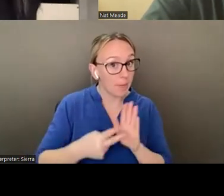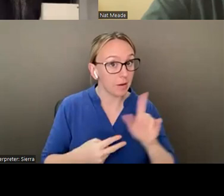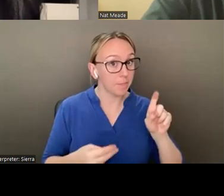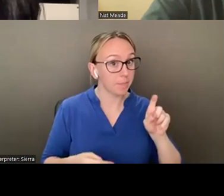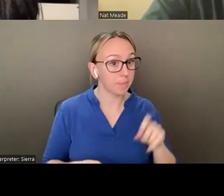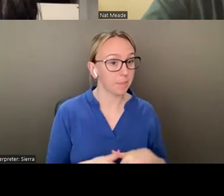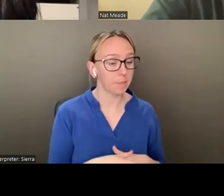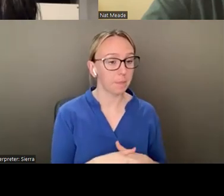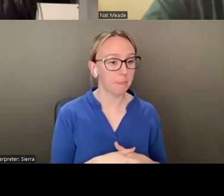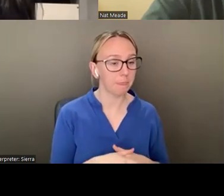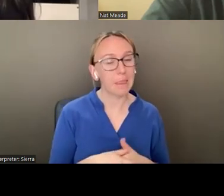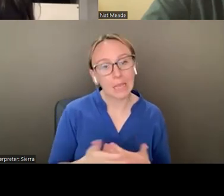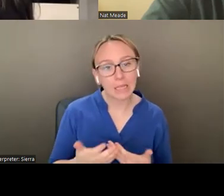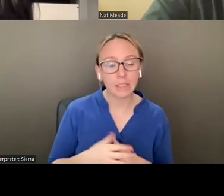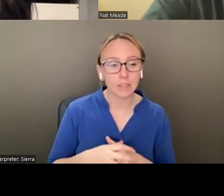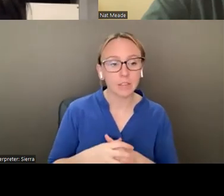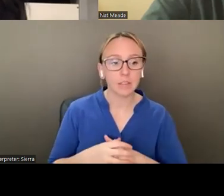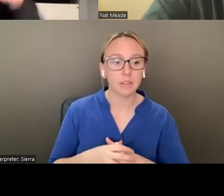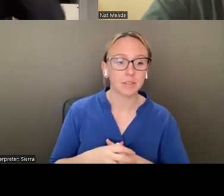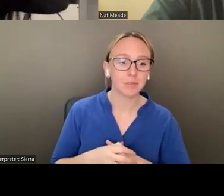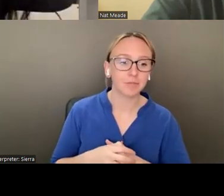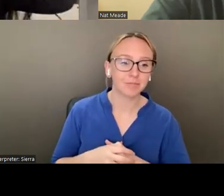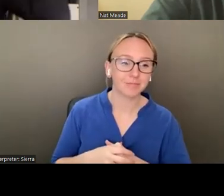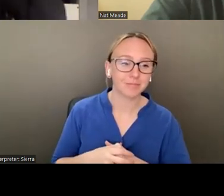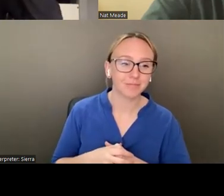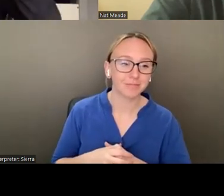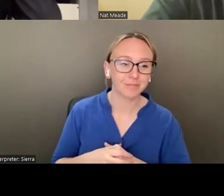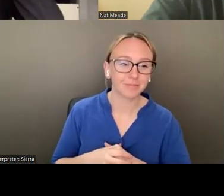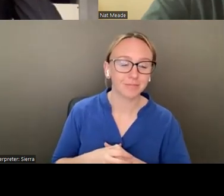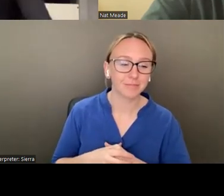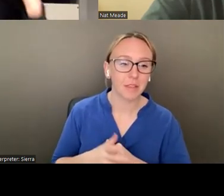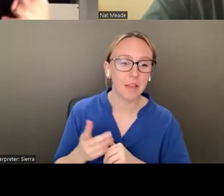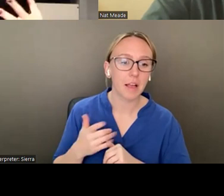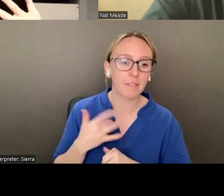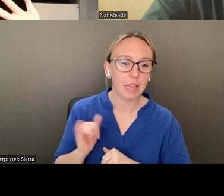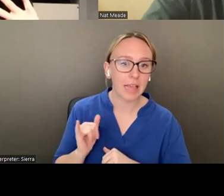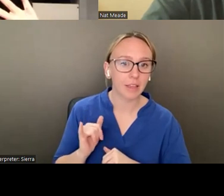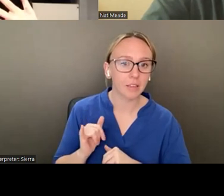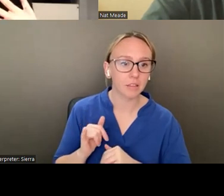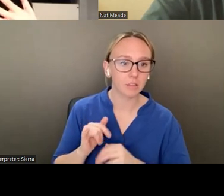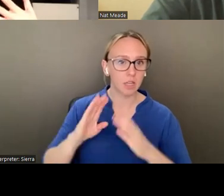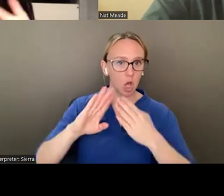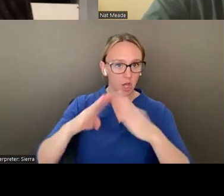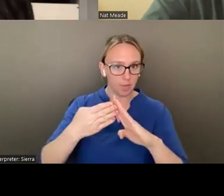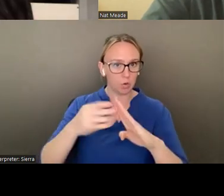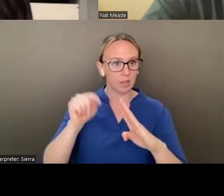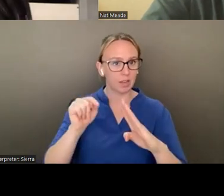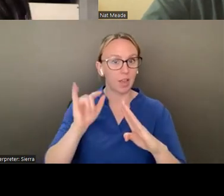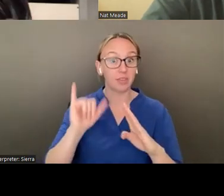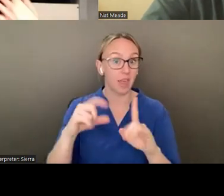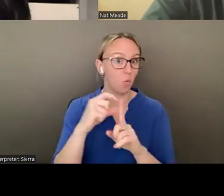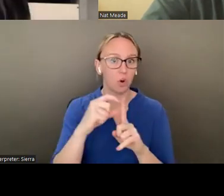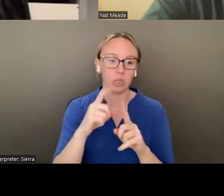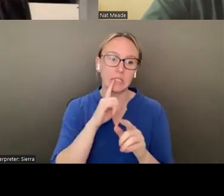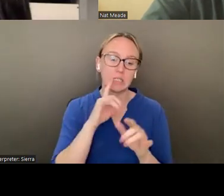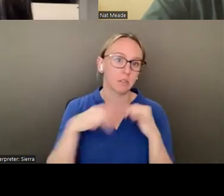And I would say, um, but I feel like community is thrown around left and right now. It's